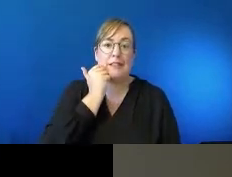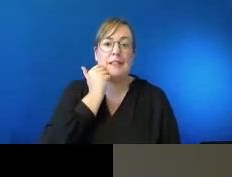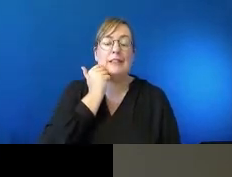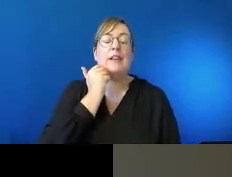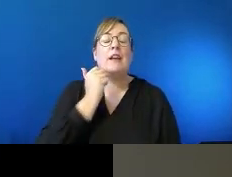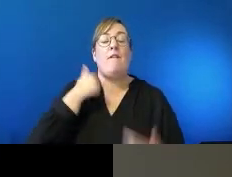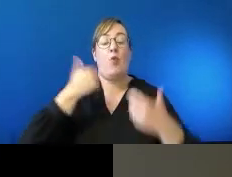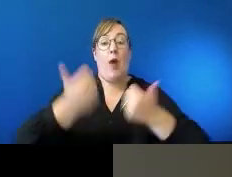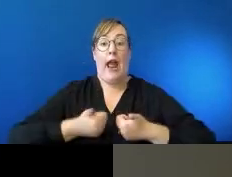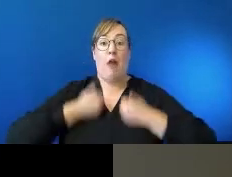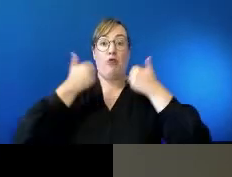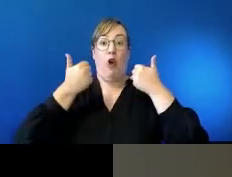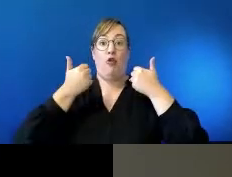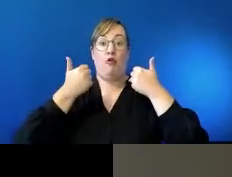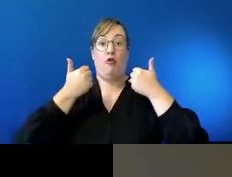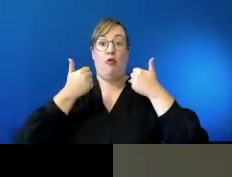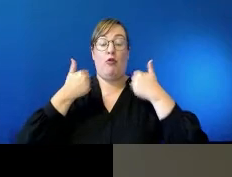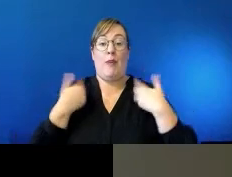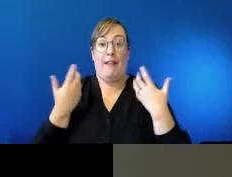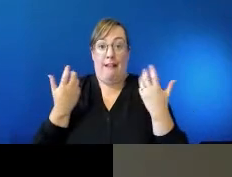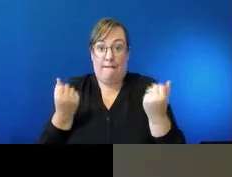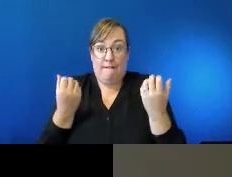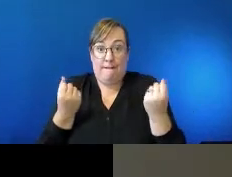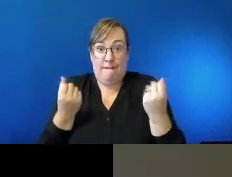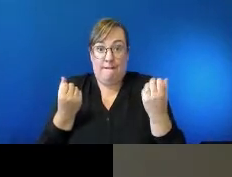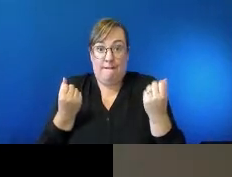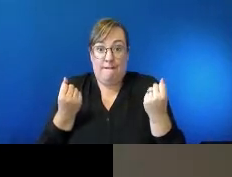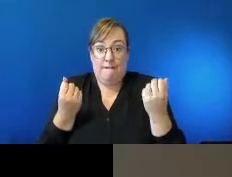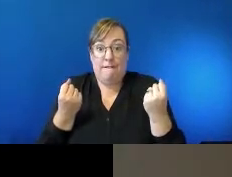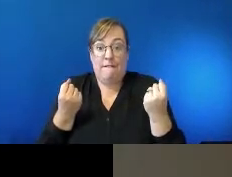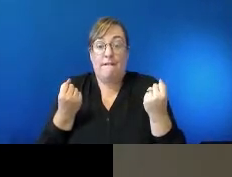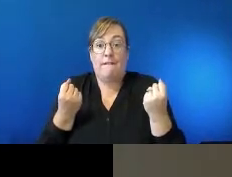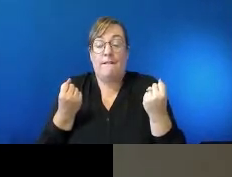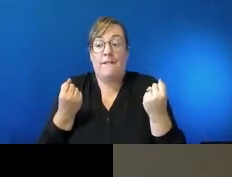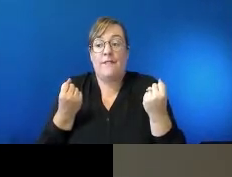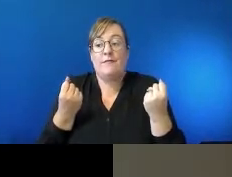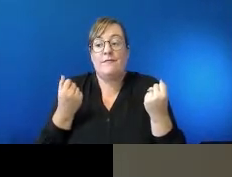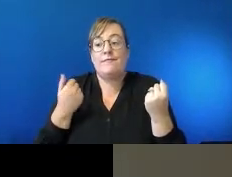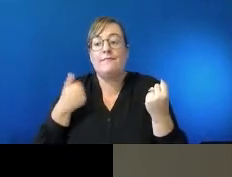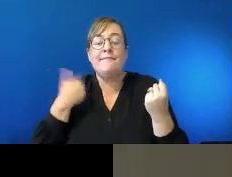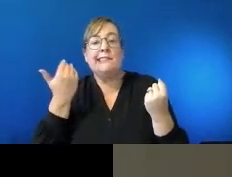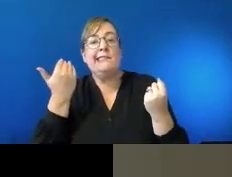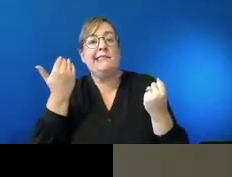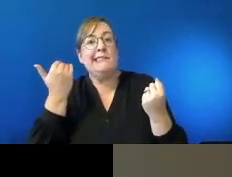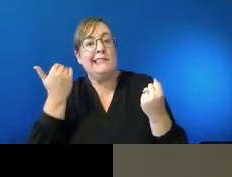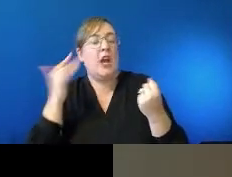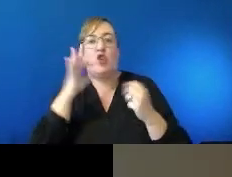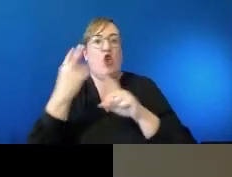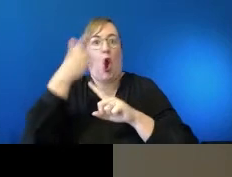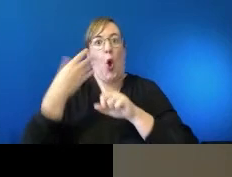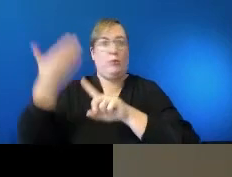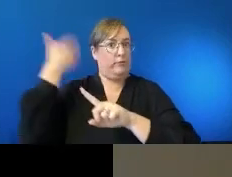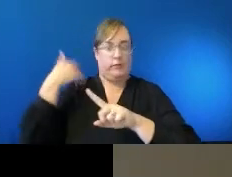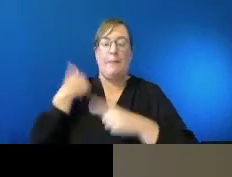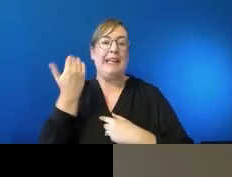own, we have, uh, of late, it's, it's, it's not that old, um, that we have